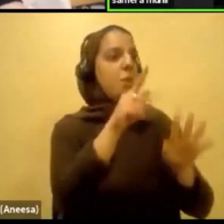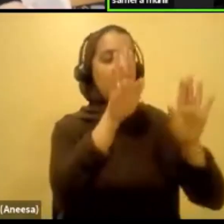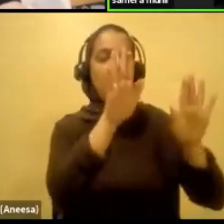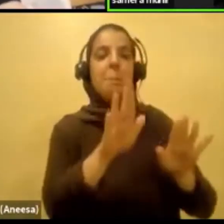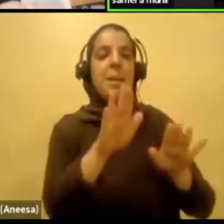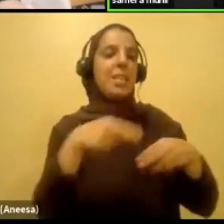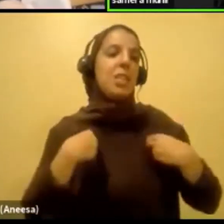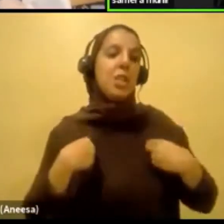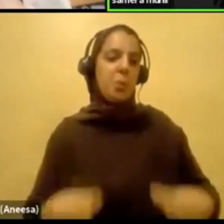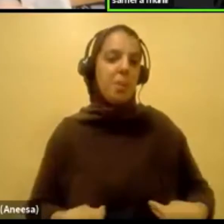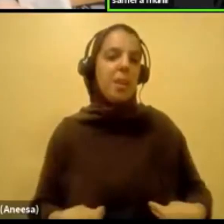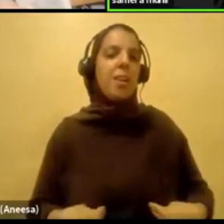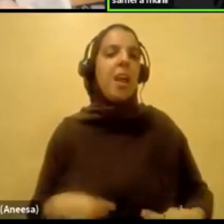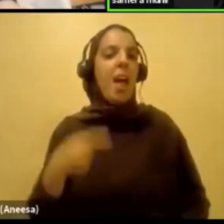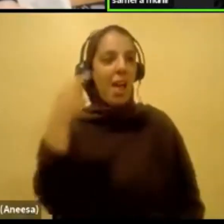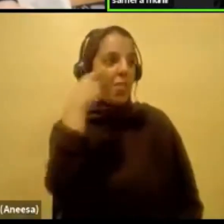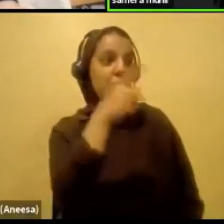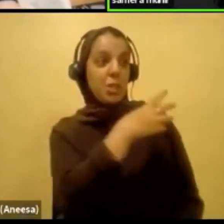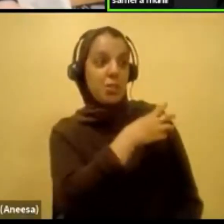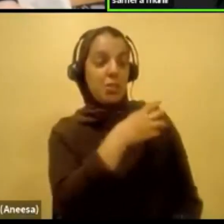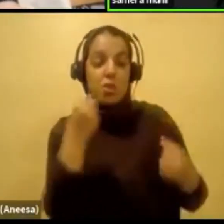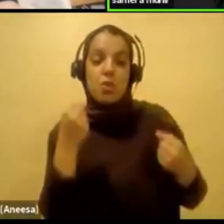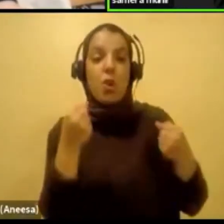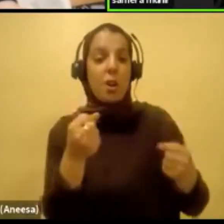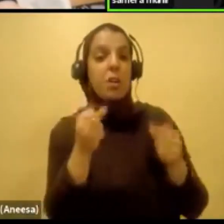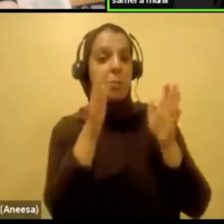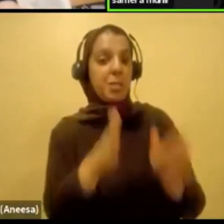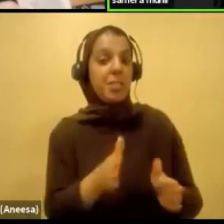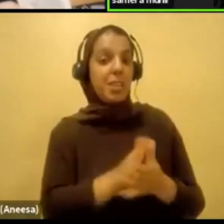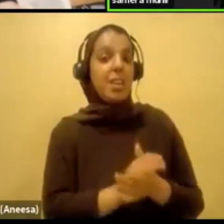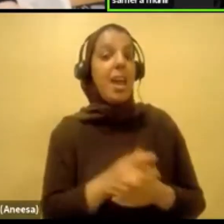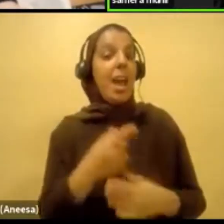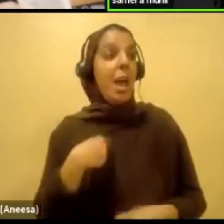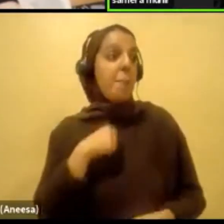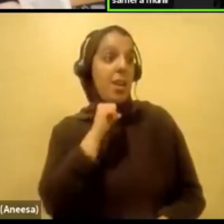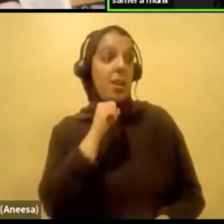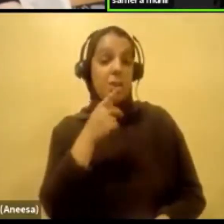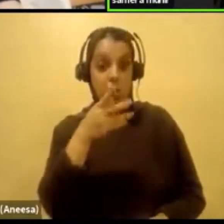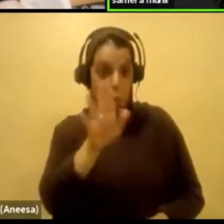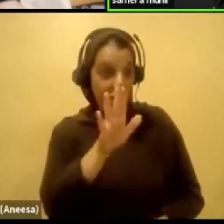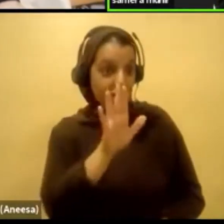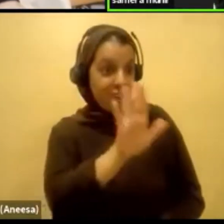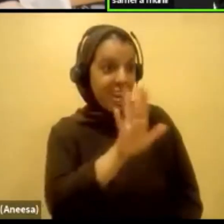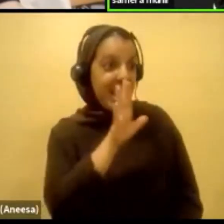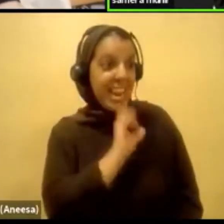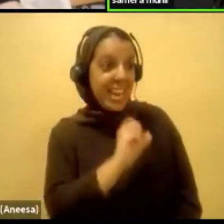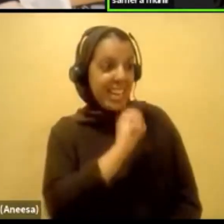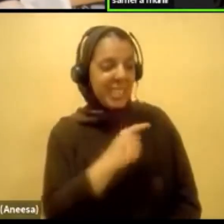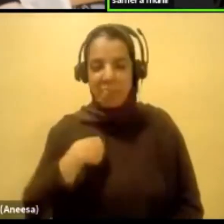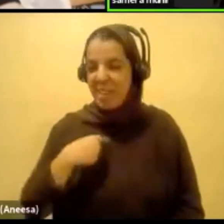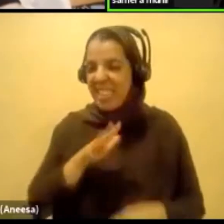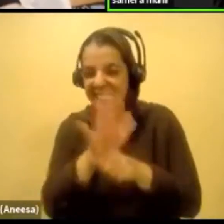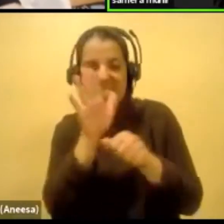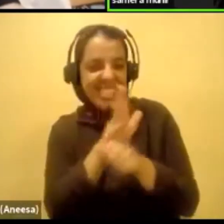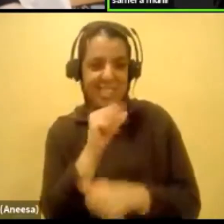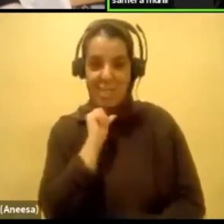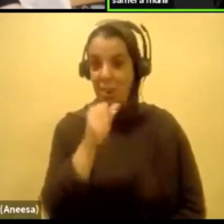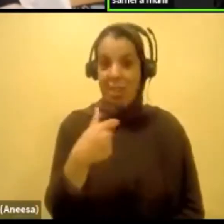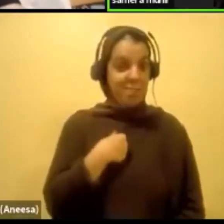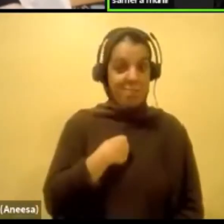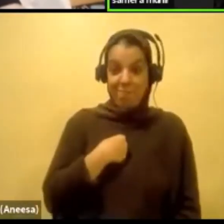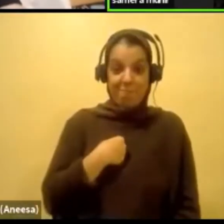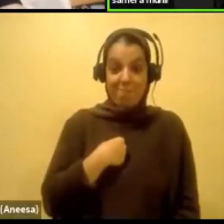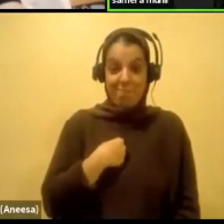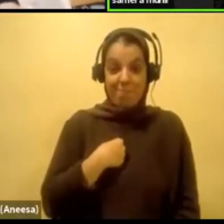being. I think you're a strong person. I was not as vocal at your age. was not, you know, I